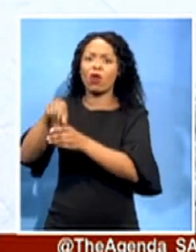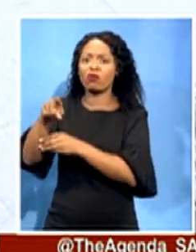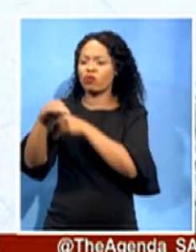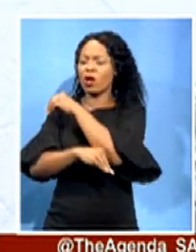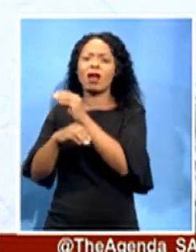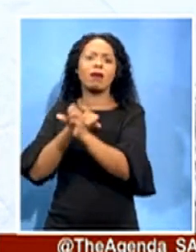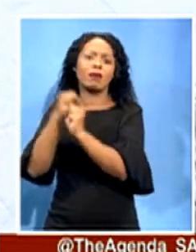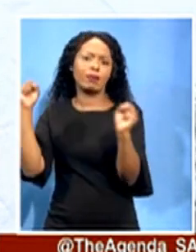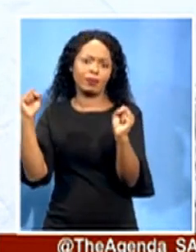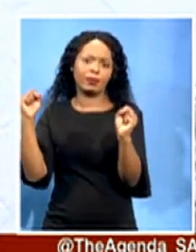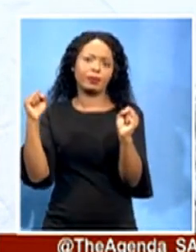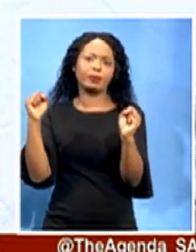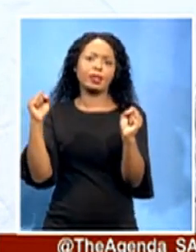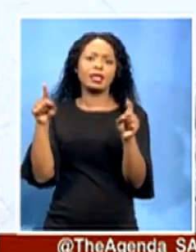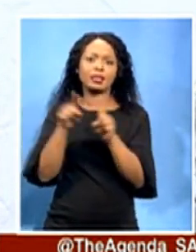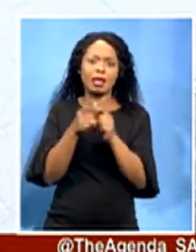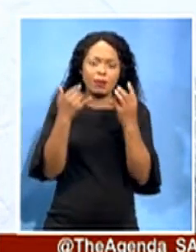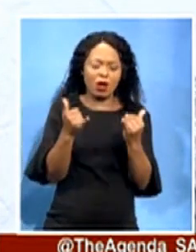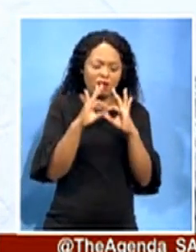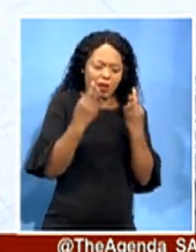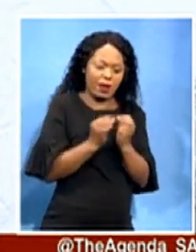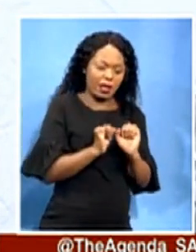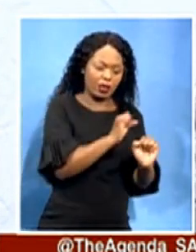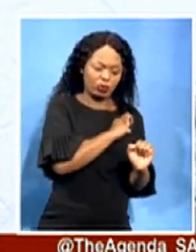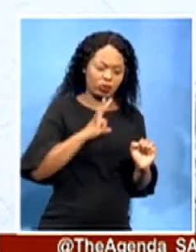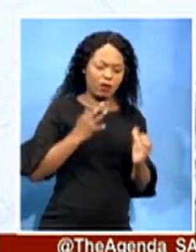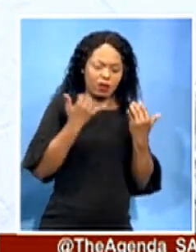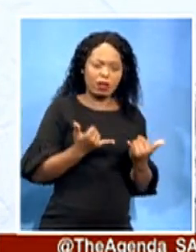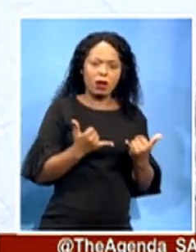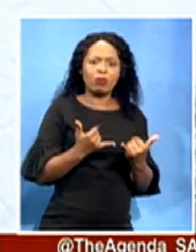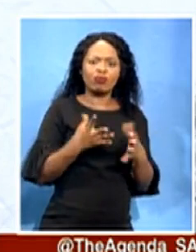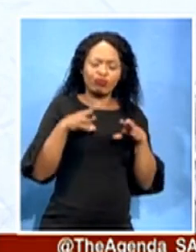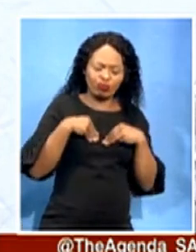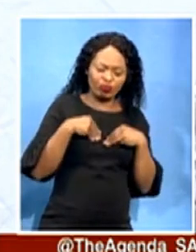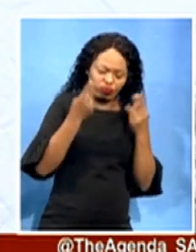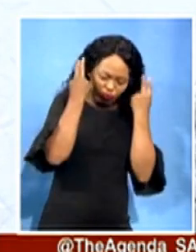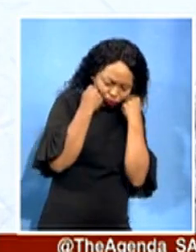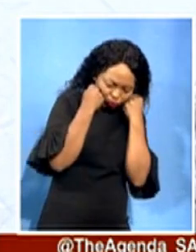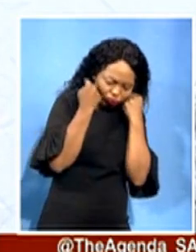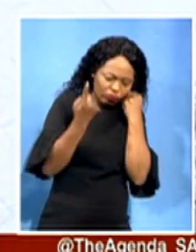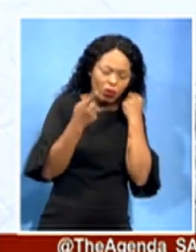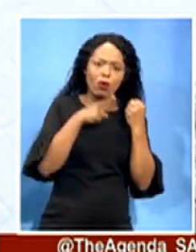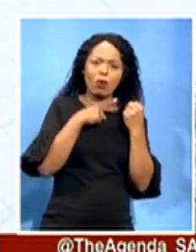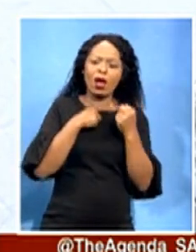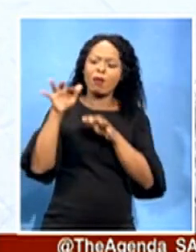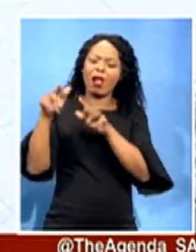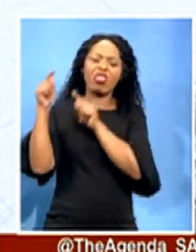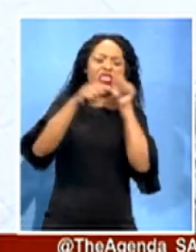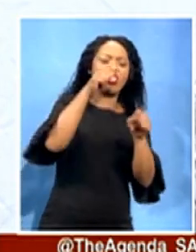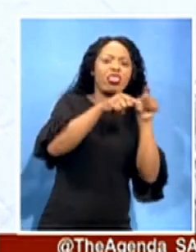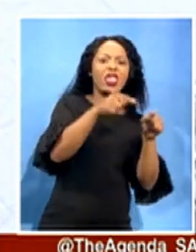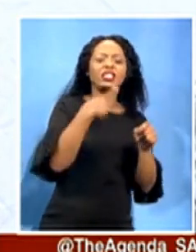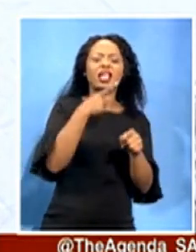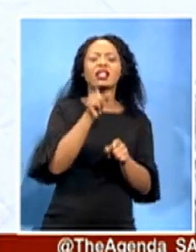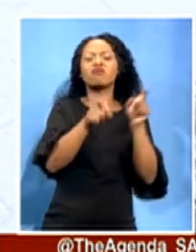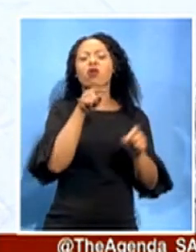who have had to contend with the public narrative that their loved ones have participated in corrupt activities. It is